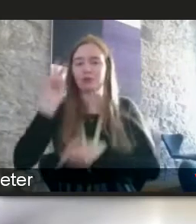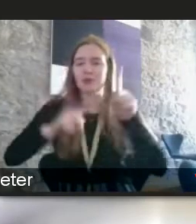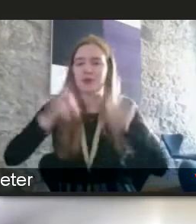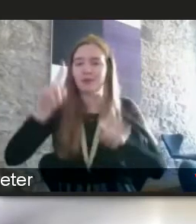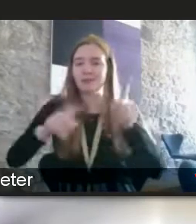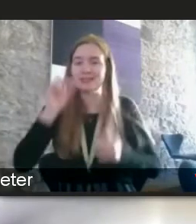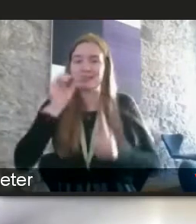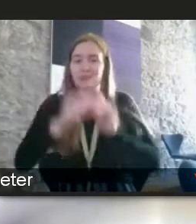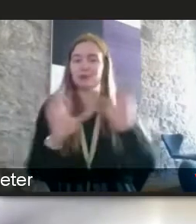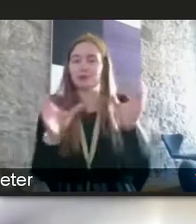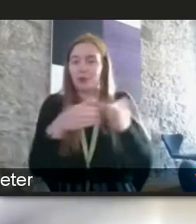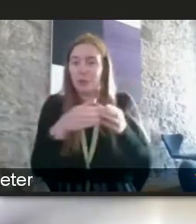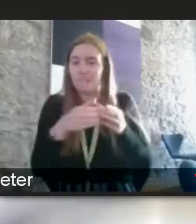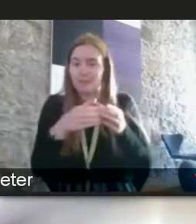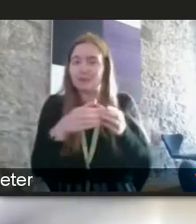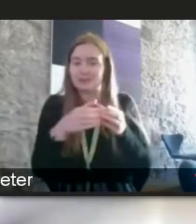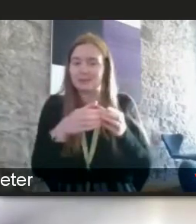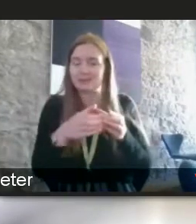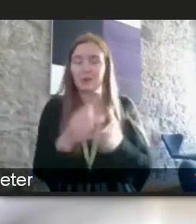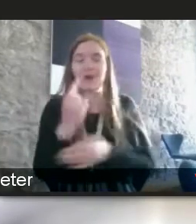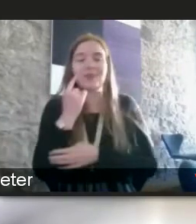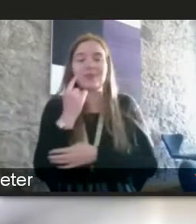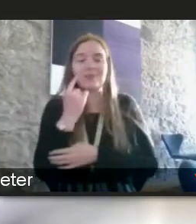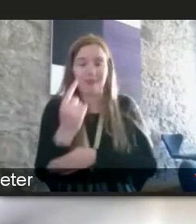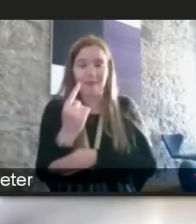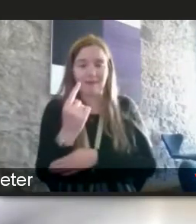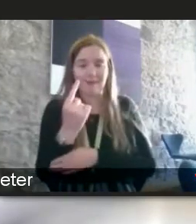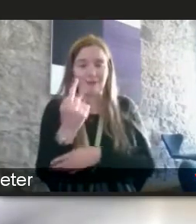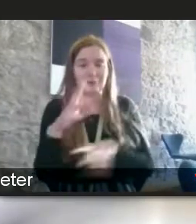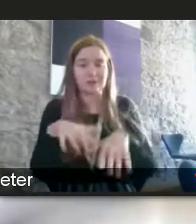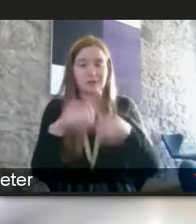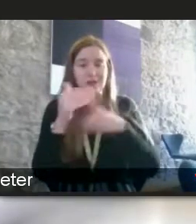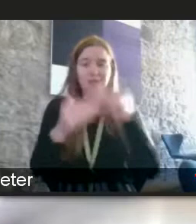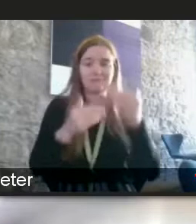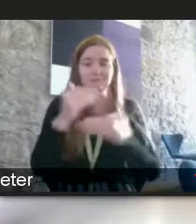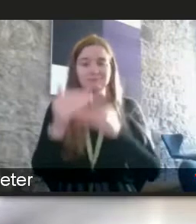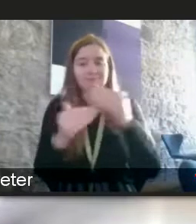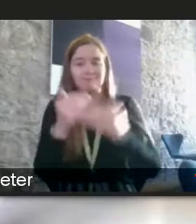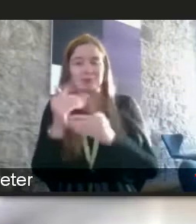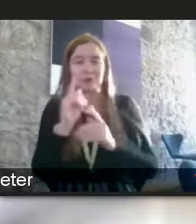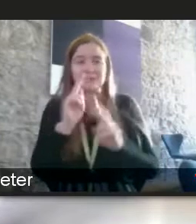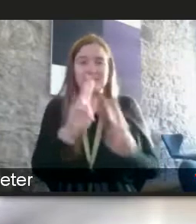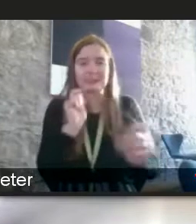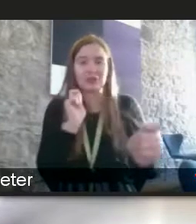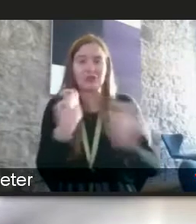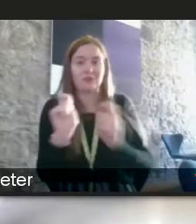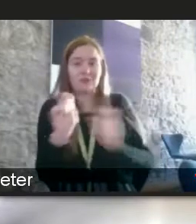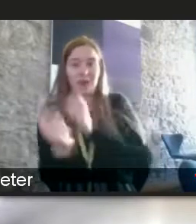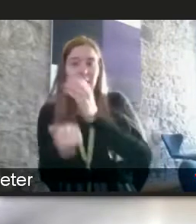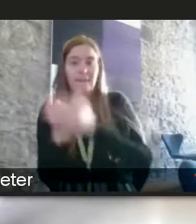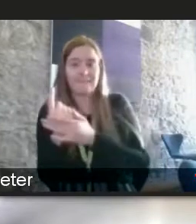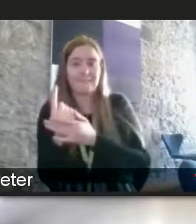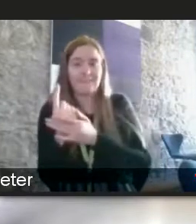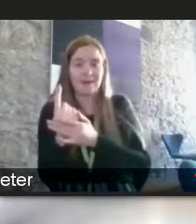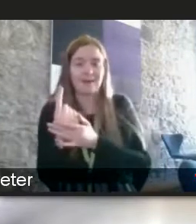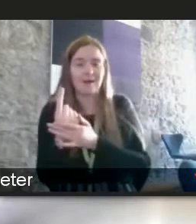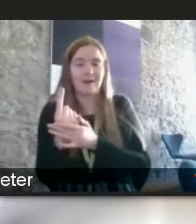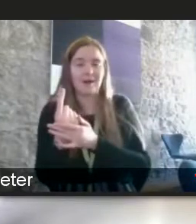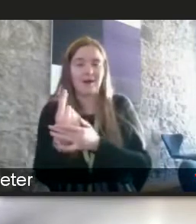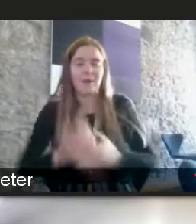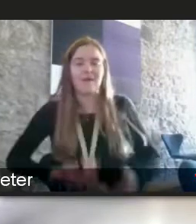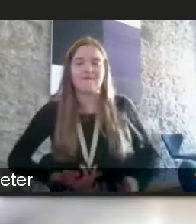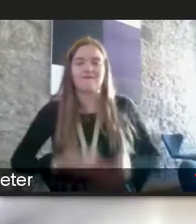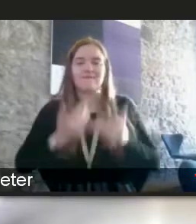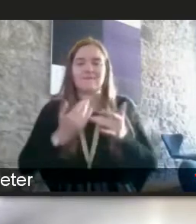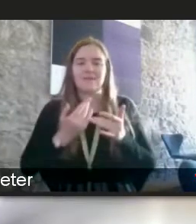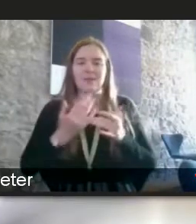group so i think these things are starting to happen we are seeing the shifts but it's still you know it feels quite